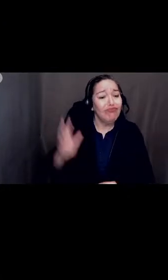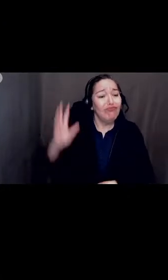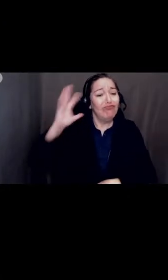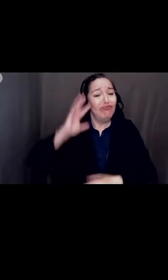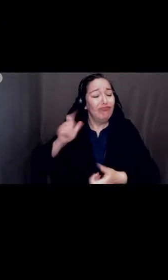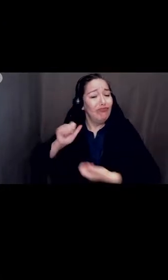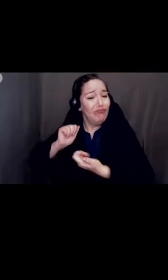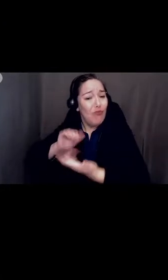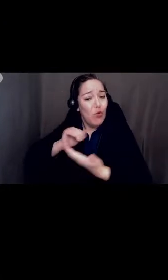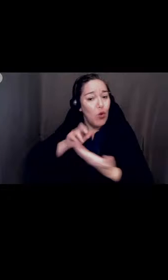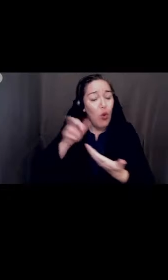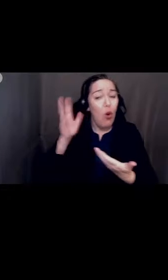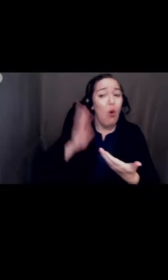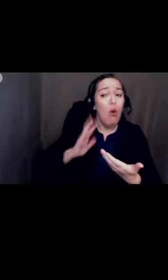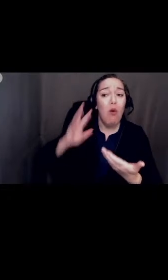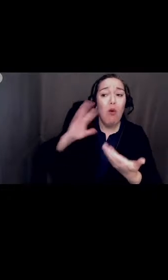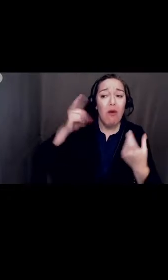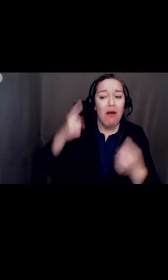use them as excuses.